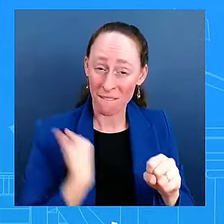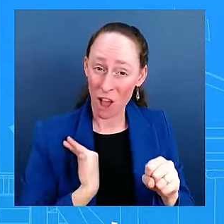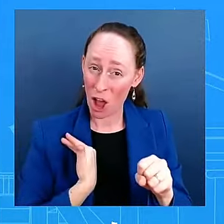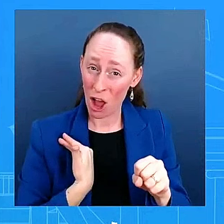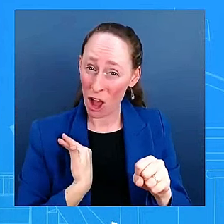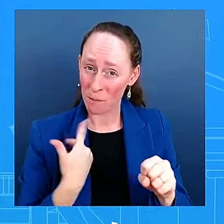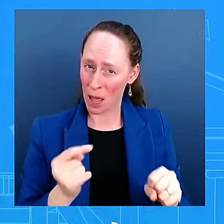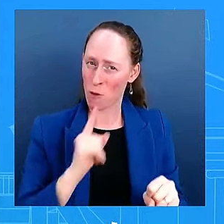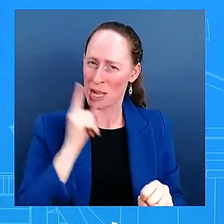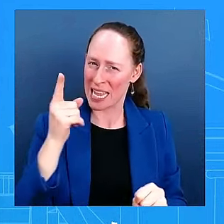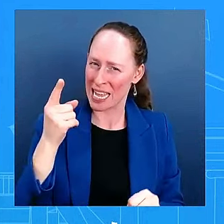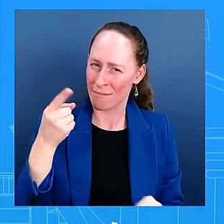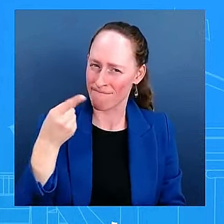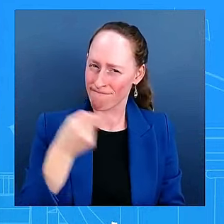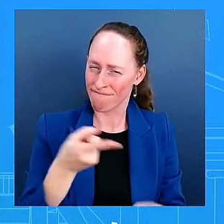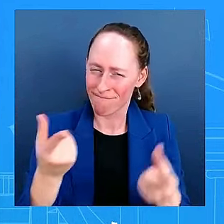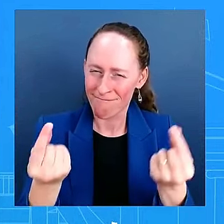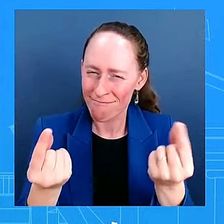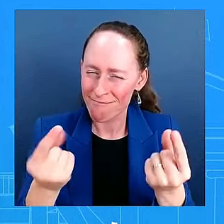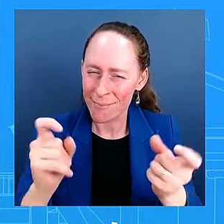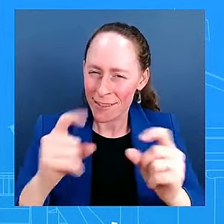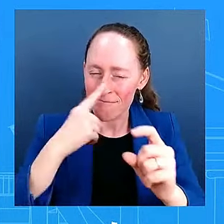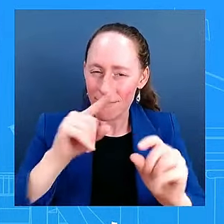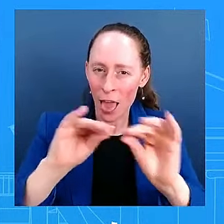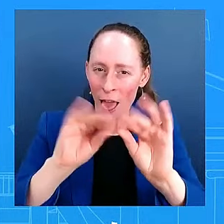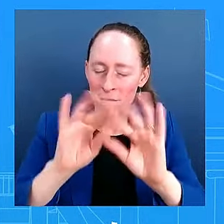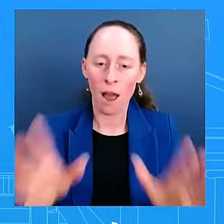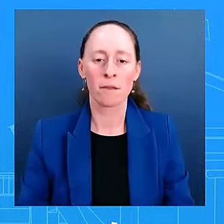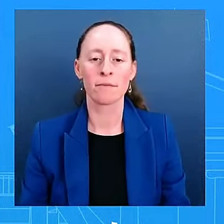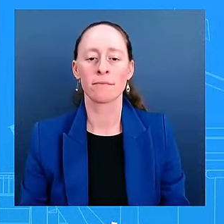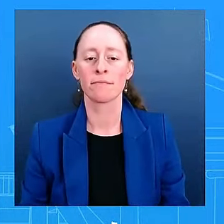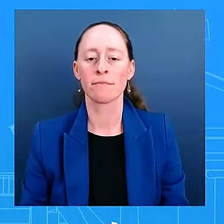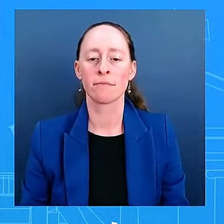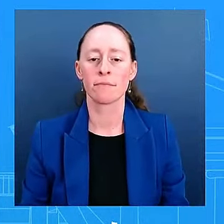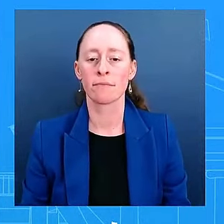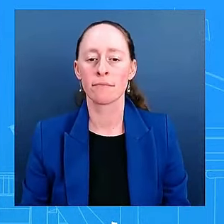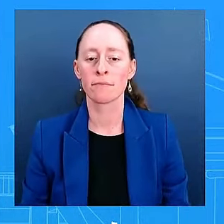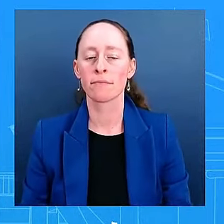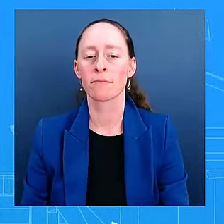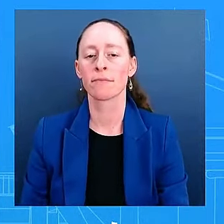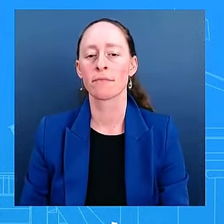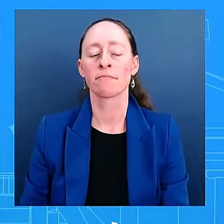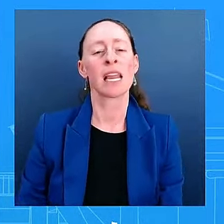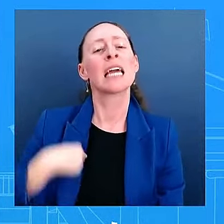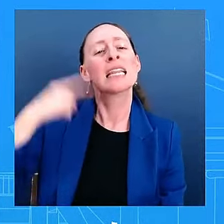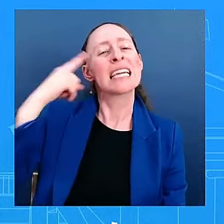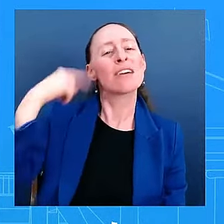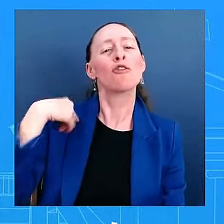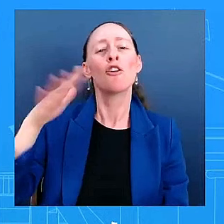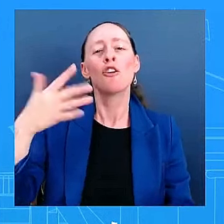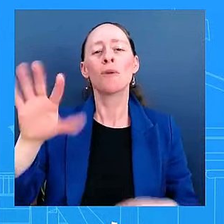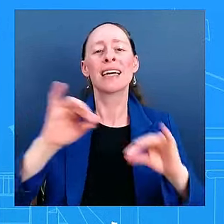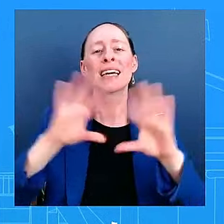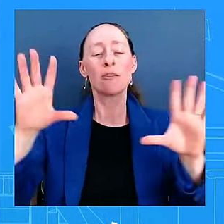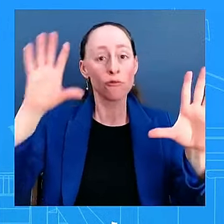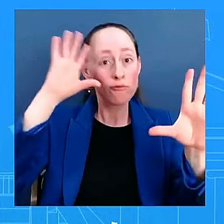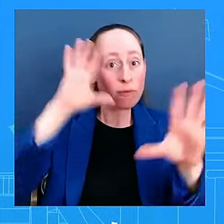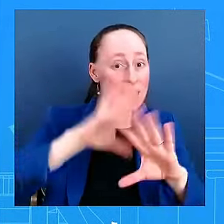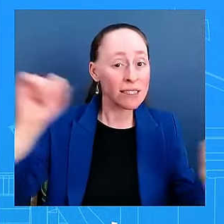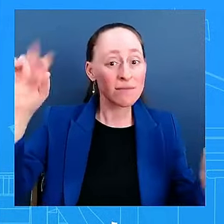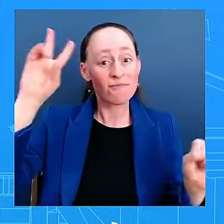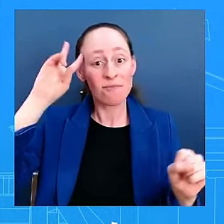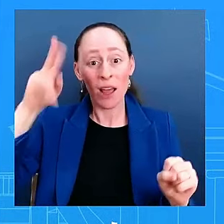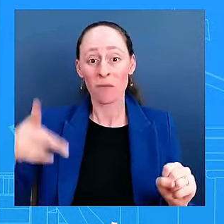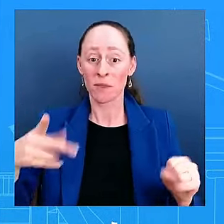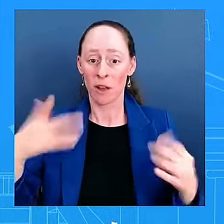vice president has been pretty clear in understanding that the American people have spoken and respecting that. I think